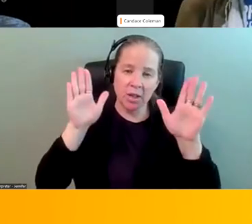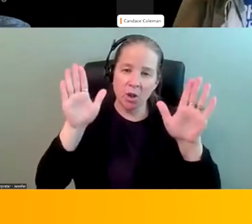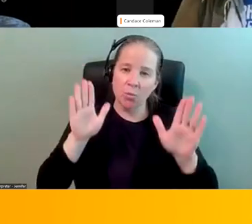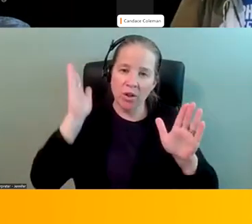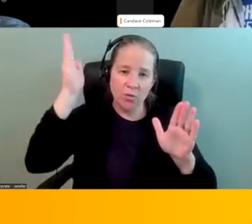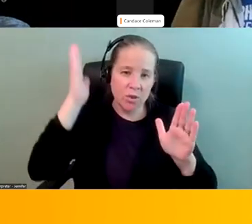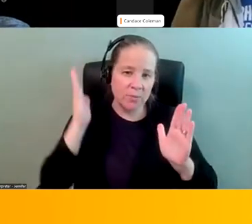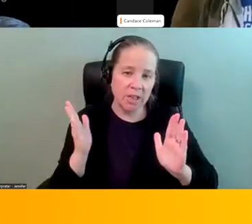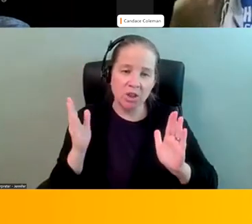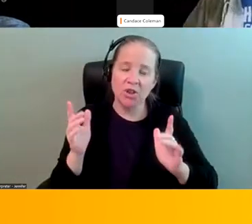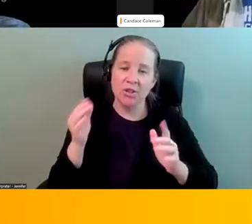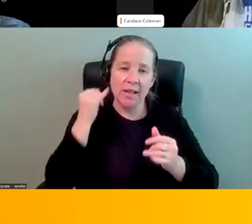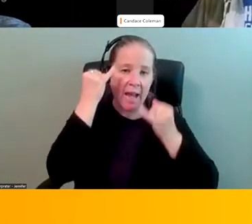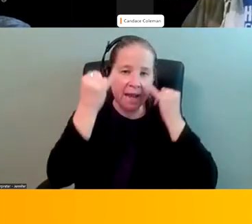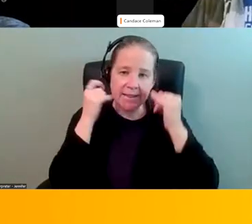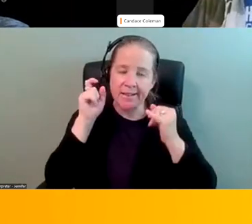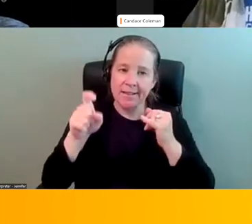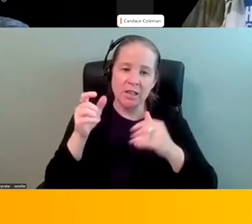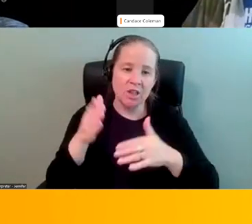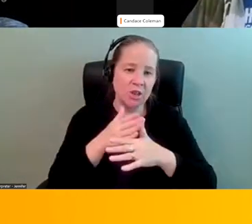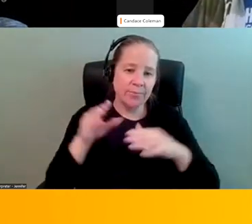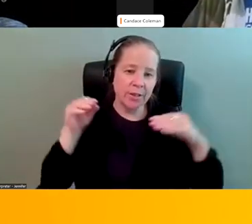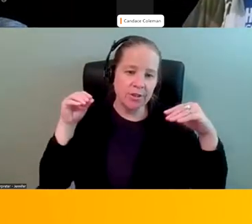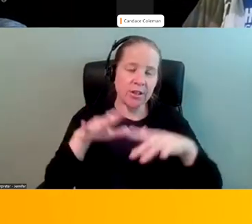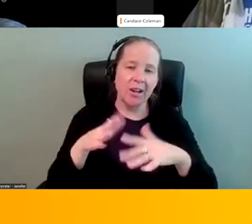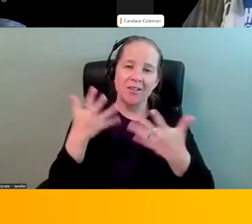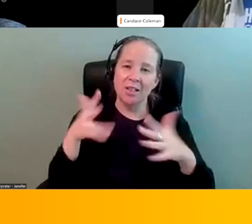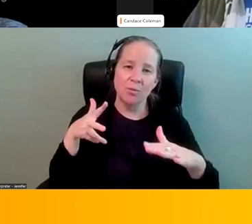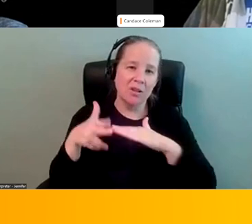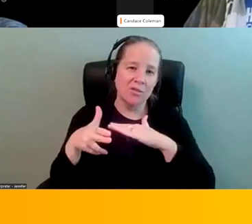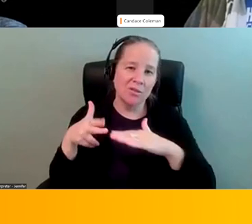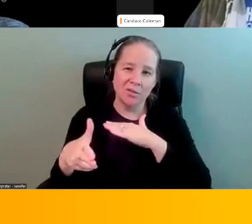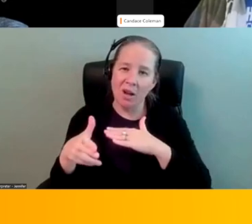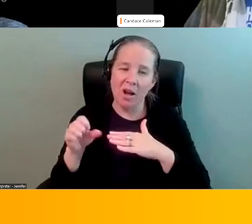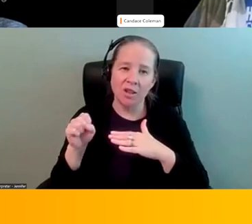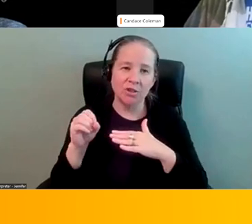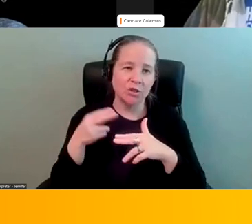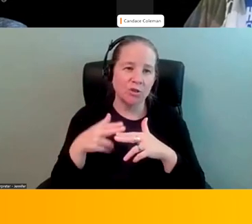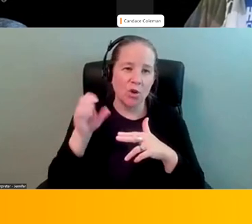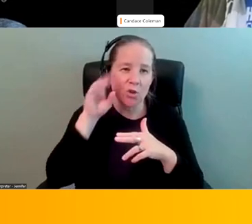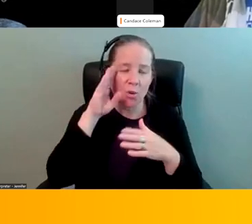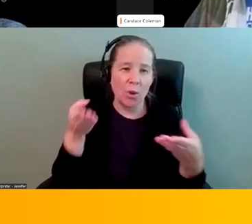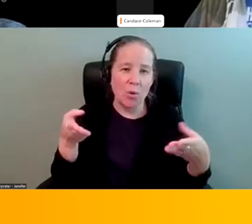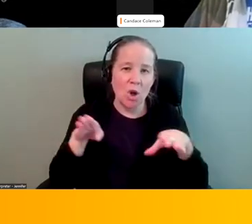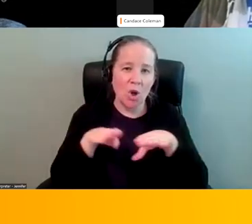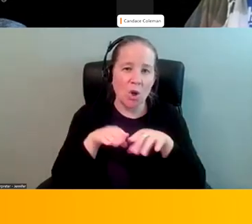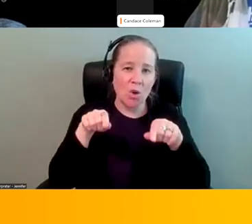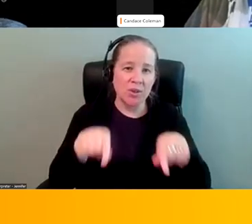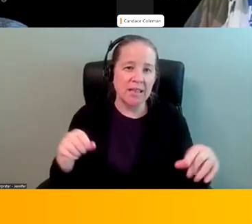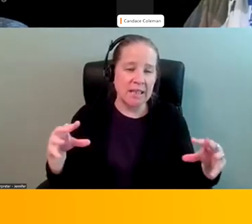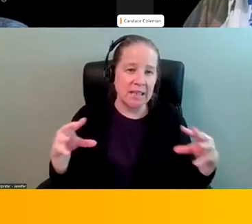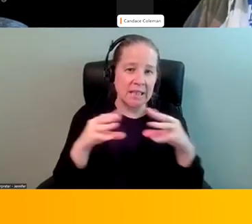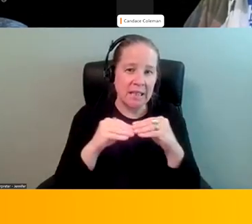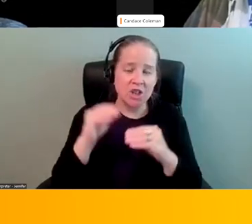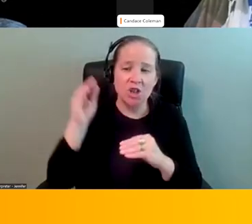and um ideas that needed to be shared today to cut anything short so we are going to close this session our